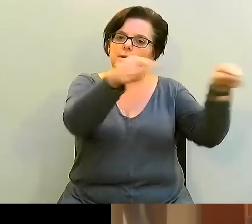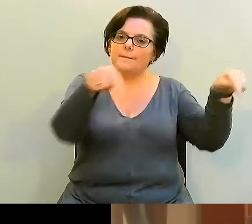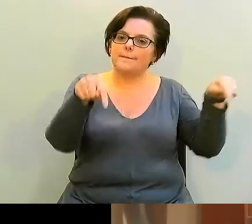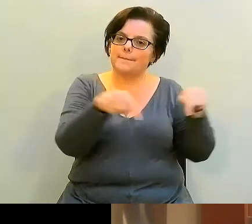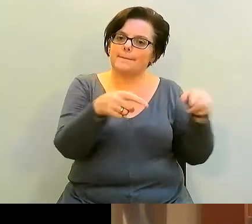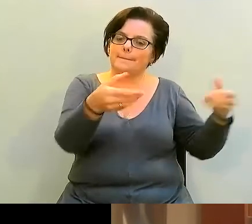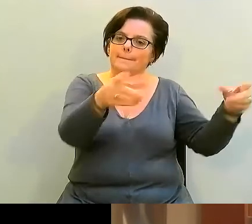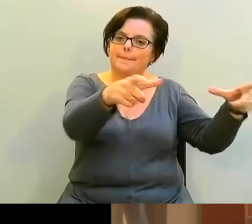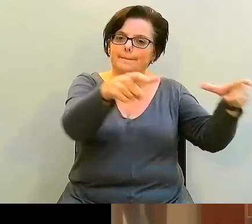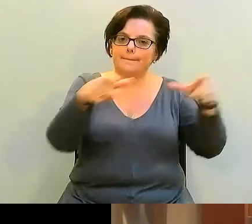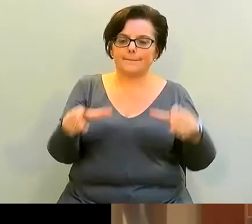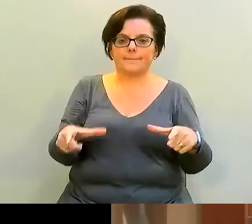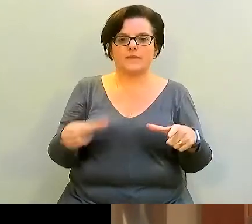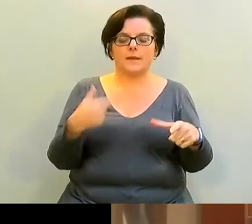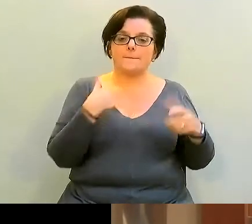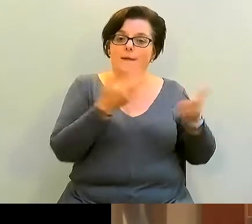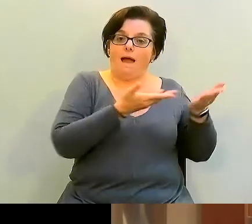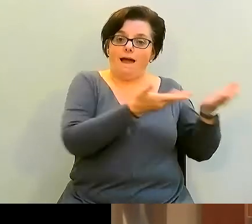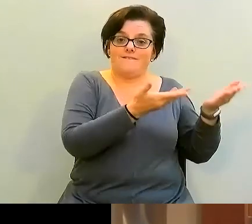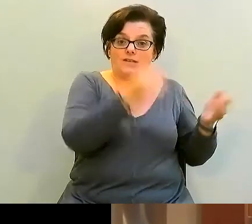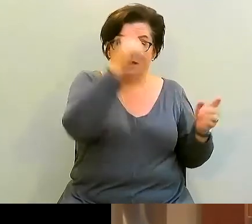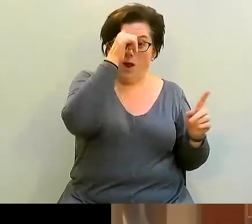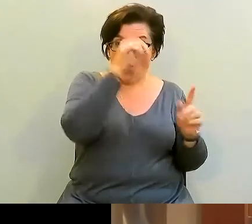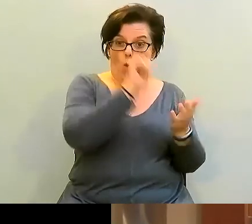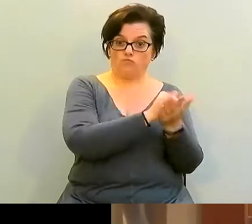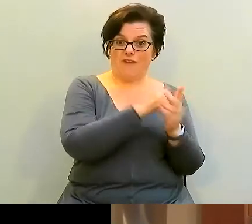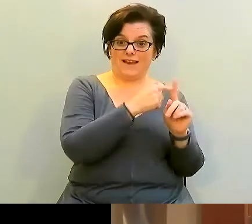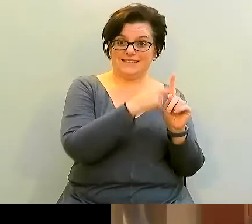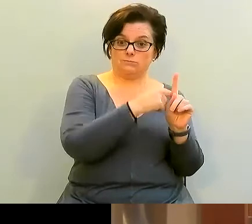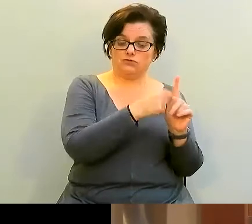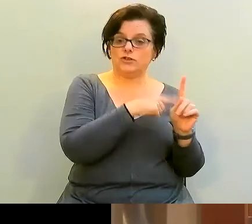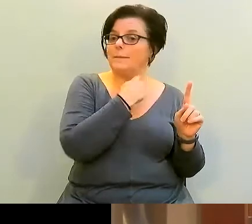has already beeped so I know that it's at the right temperature.